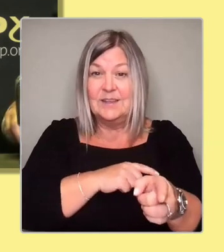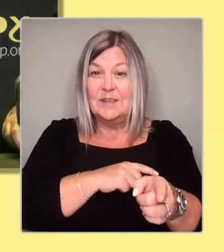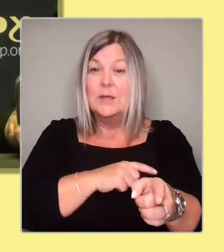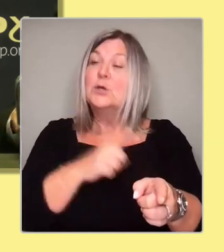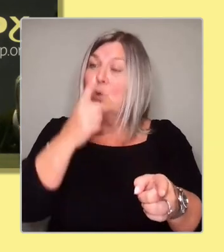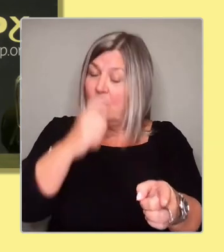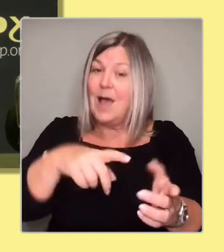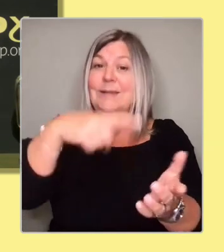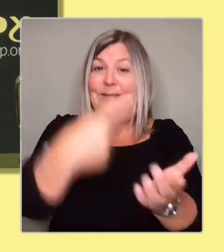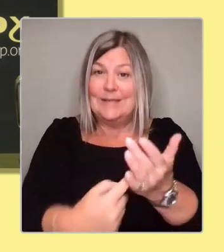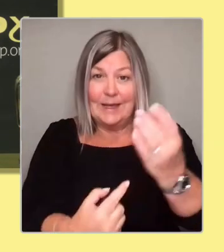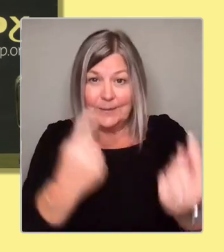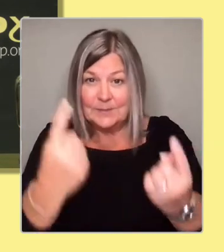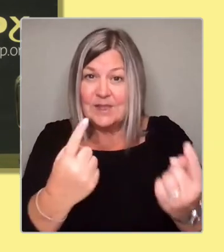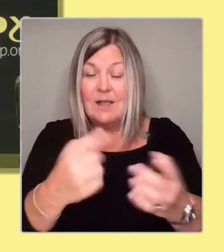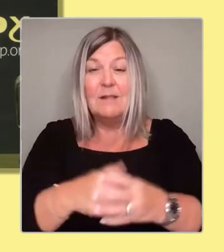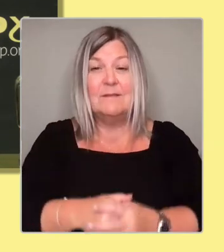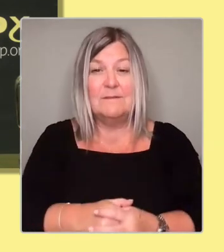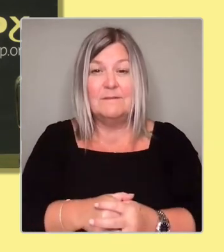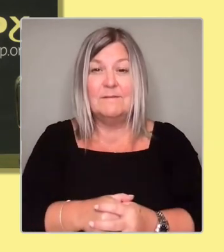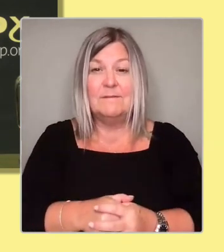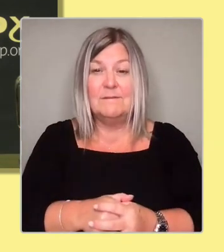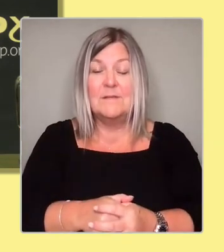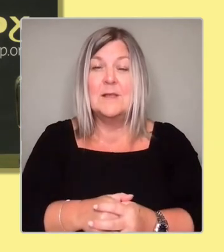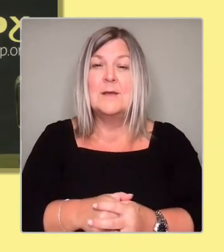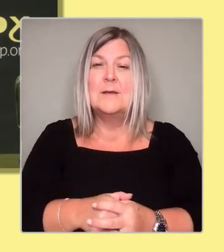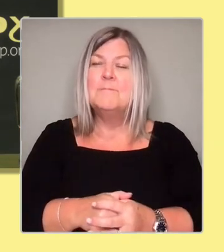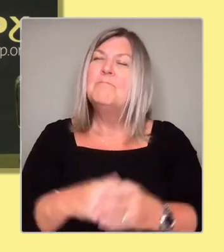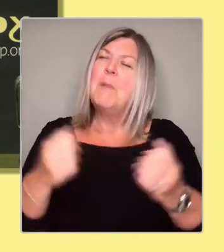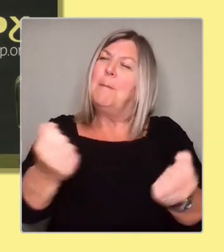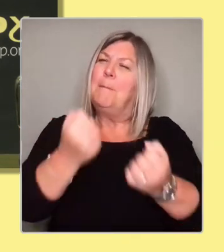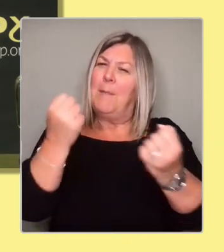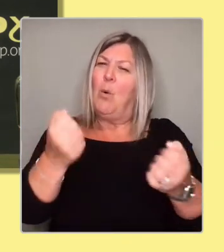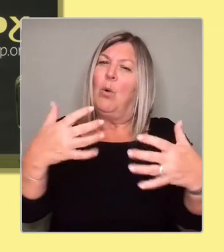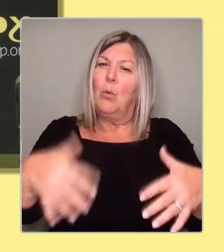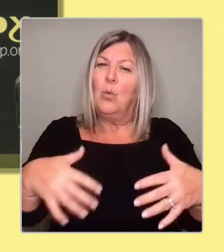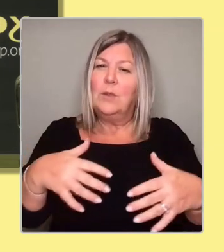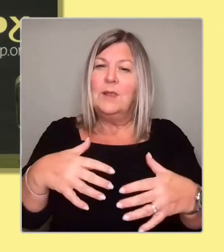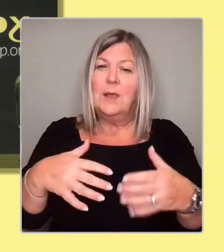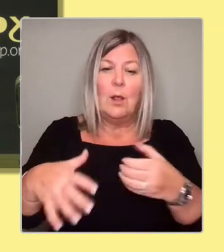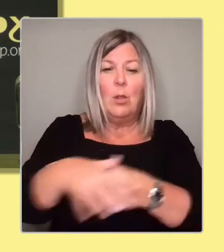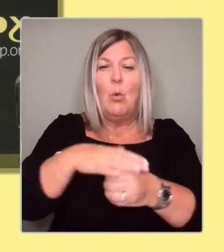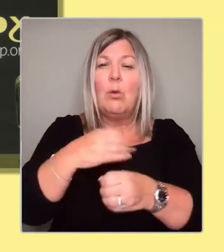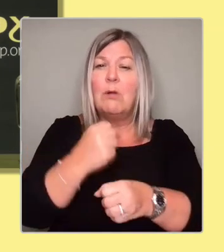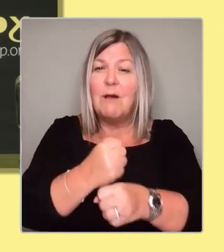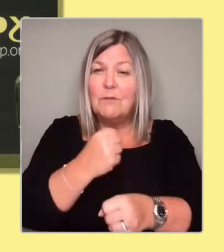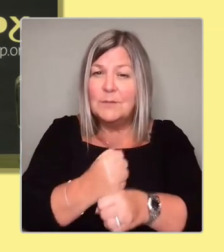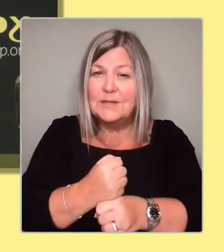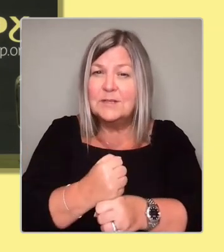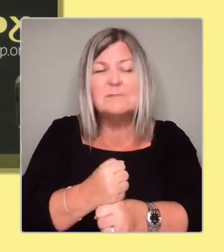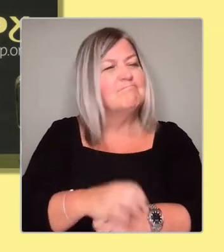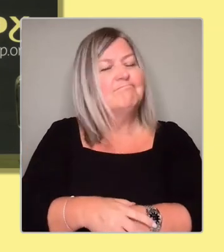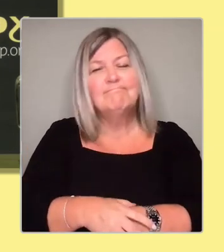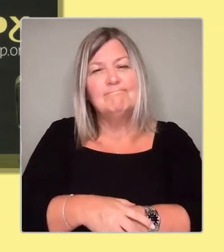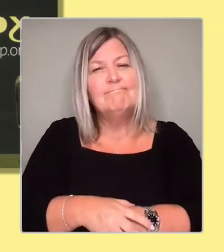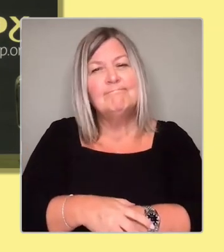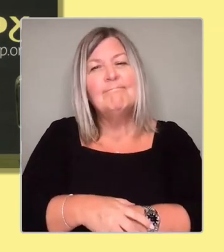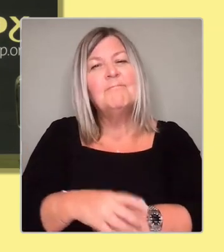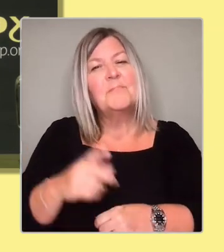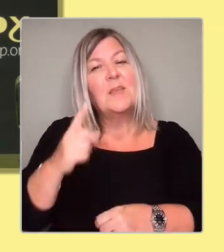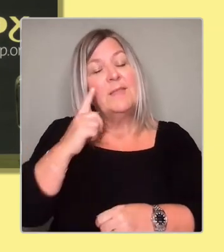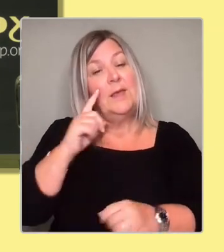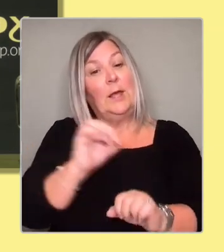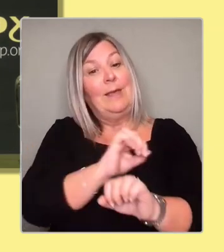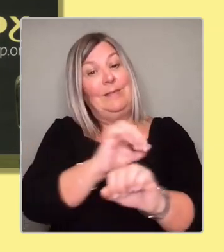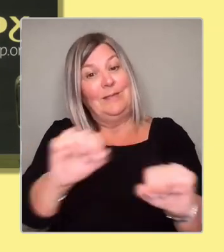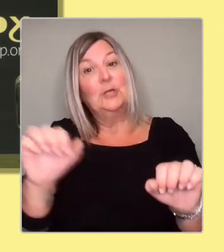I think we should expect local government to be empowering the teams on